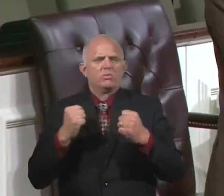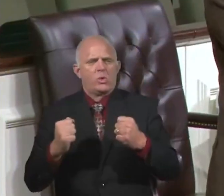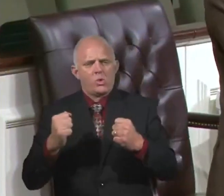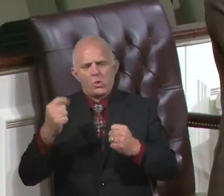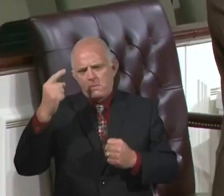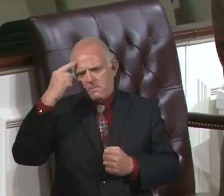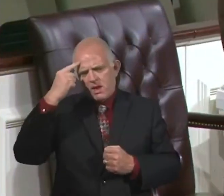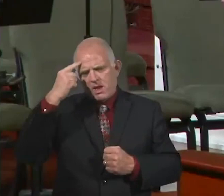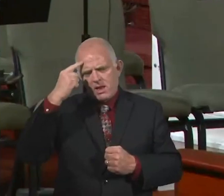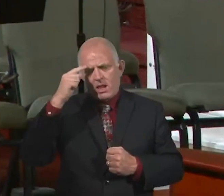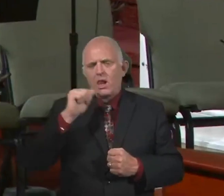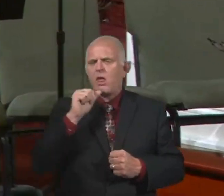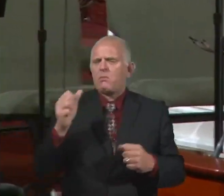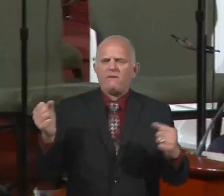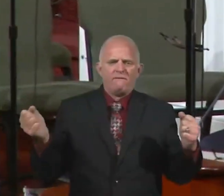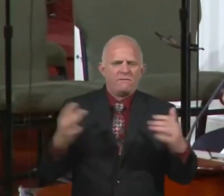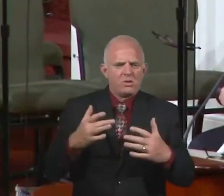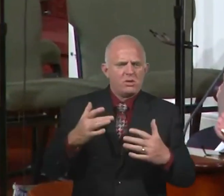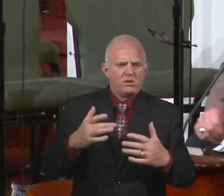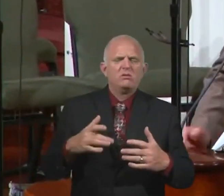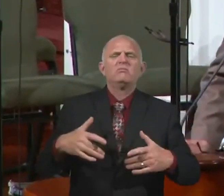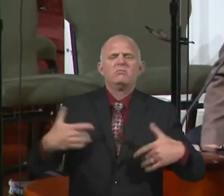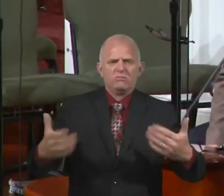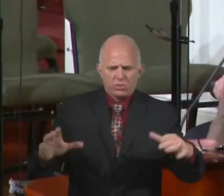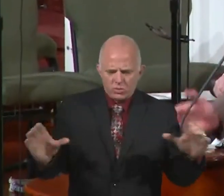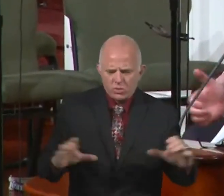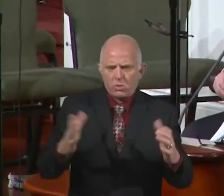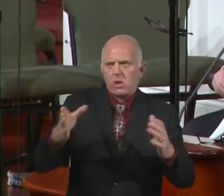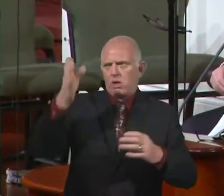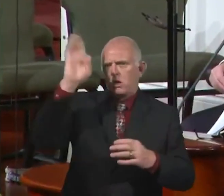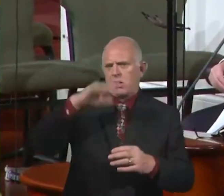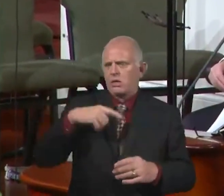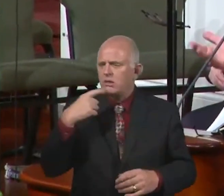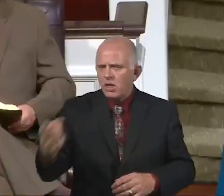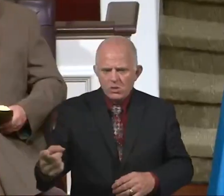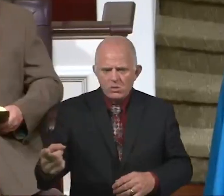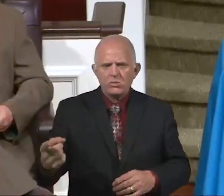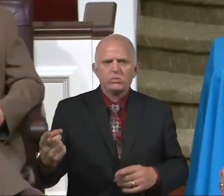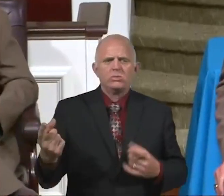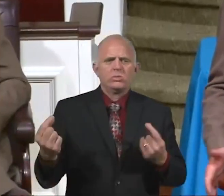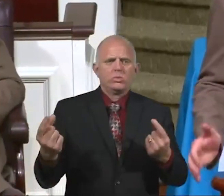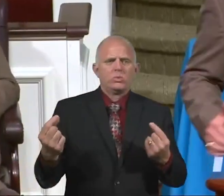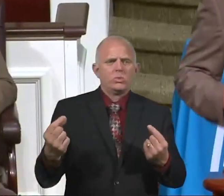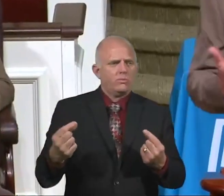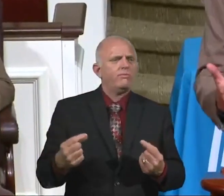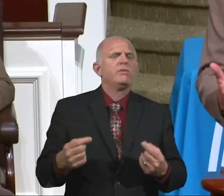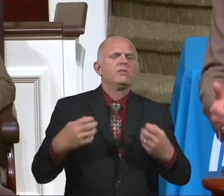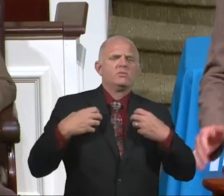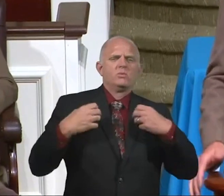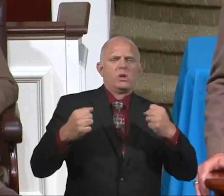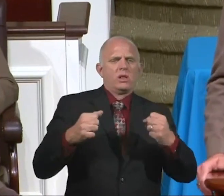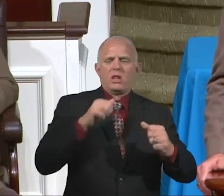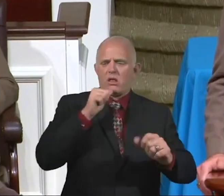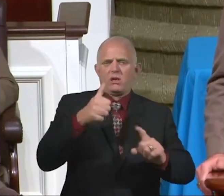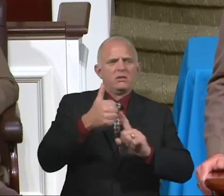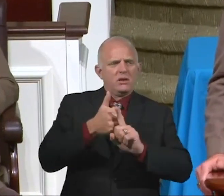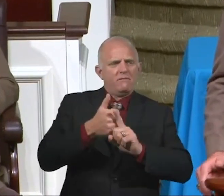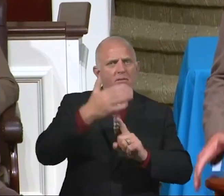Do what God called you to do and get out there and let the Lord use you and take the courage not for who you are but who's with you.